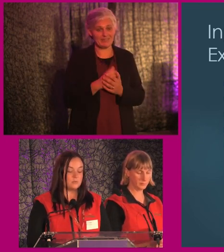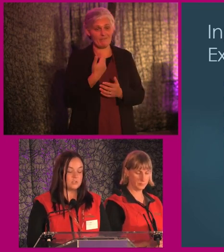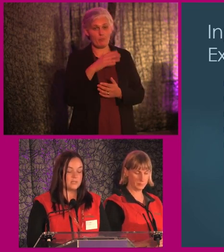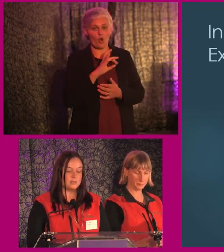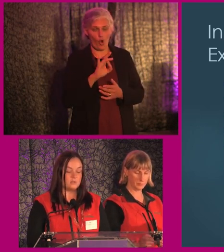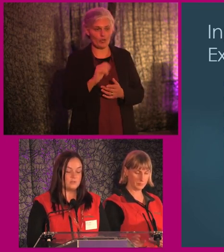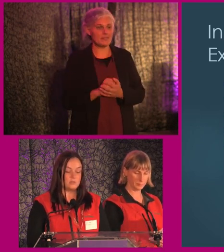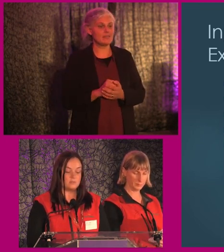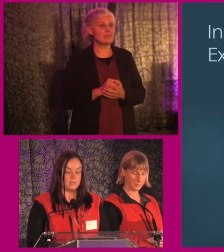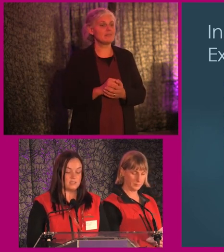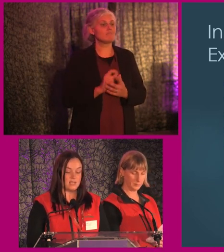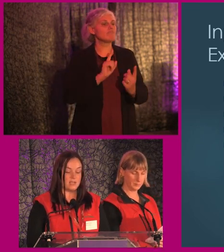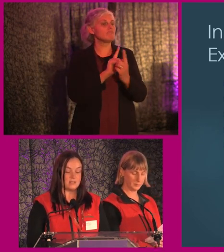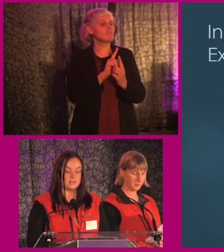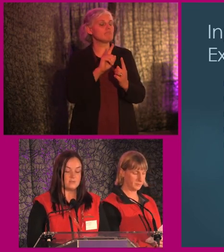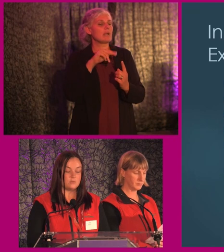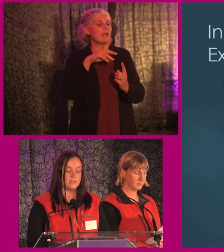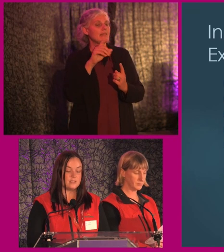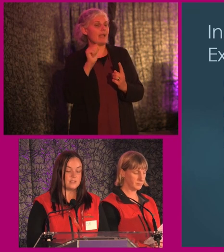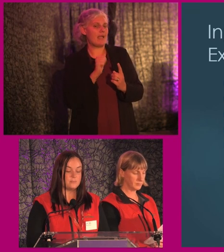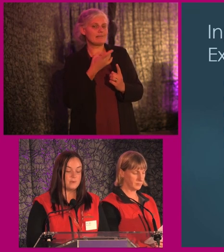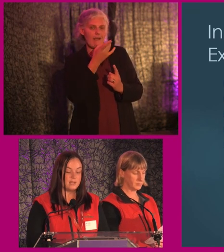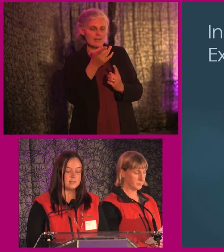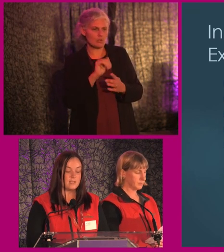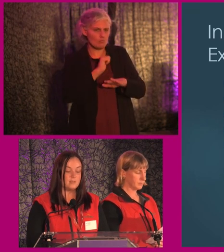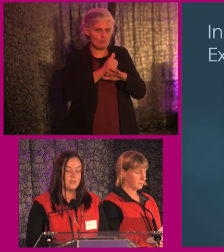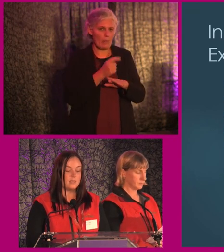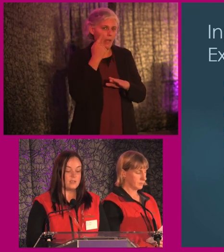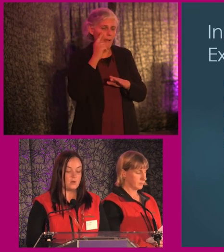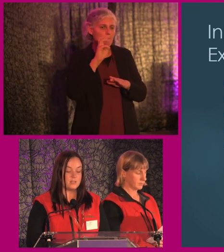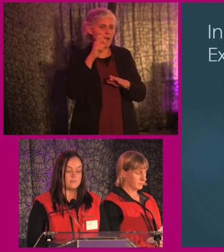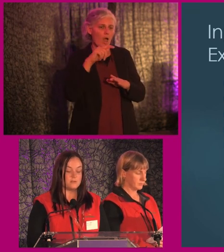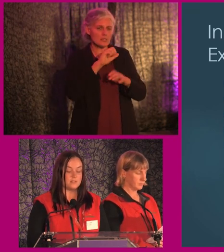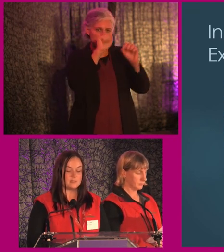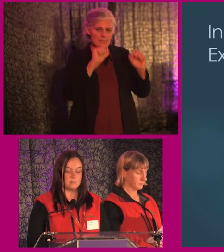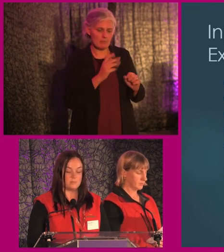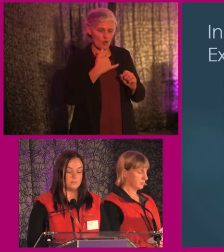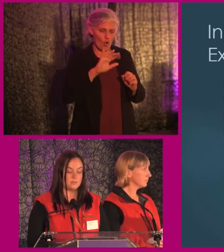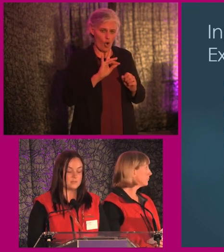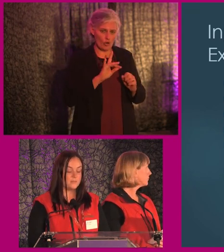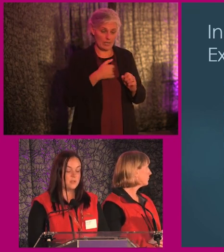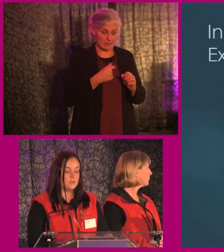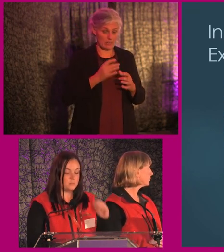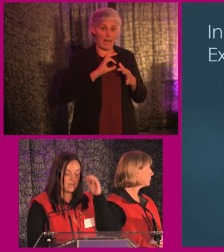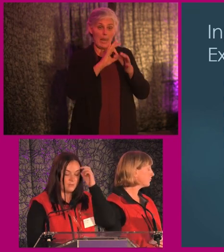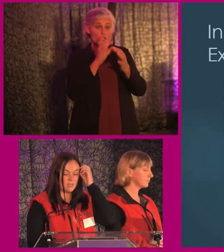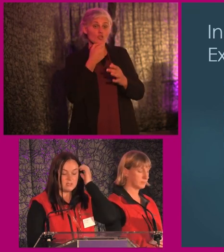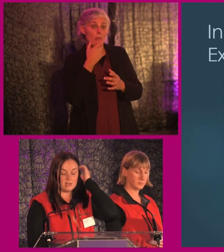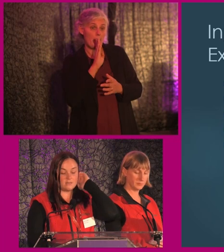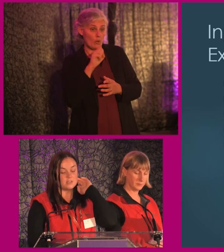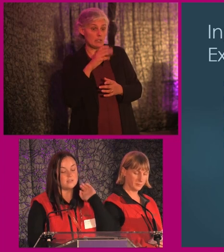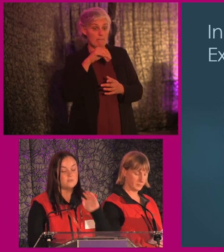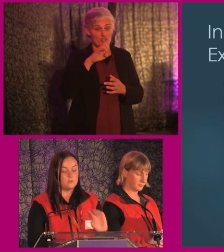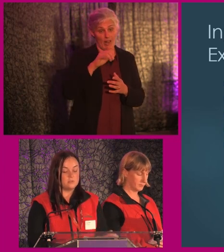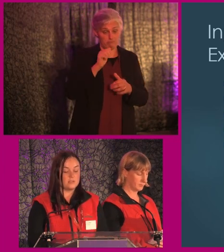she was approached by Naomi Rooney from the NTA asking if she would like to set up a pilot scheme in Cork to mirror the scheme in Dublin Bus. Michelle agreed,